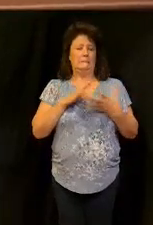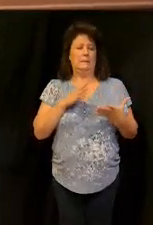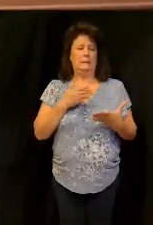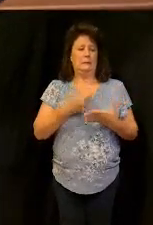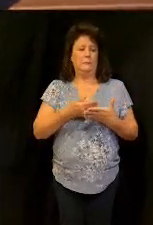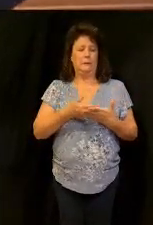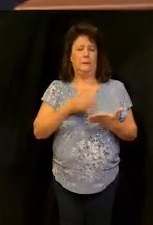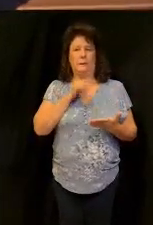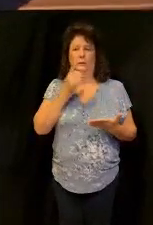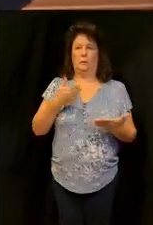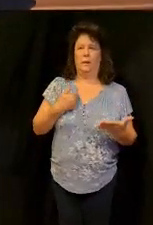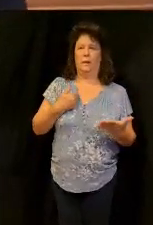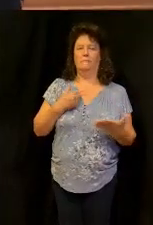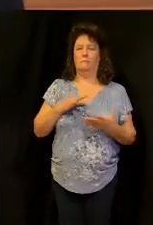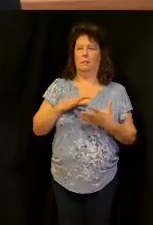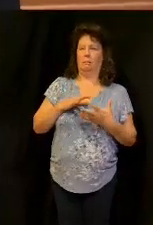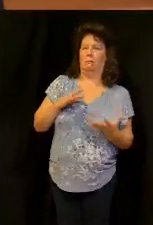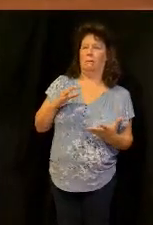a giver